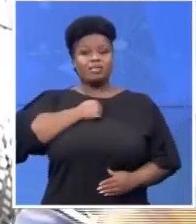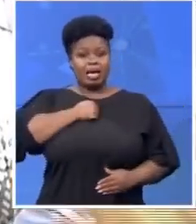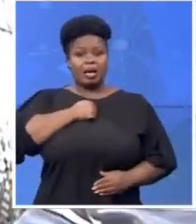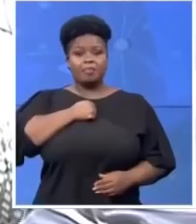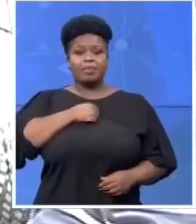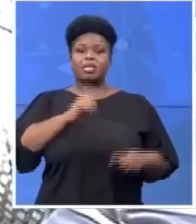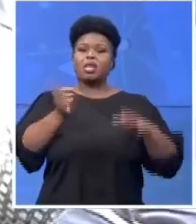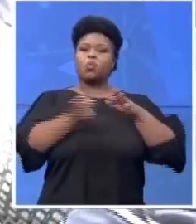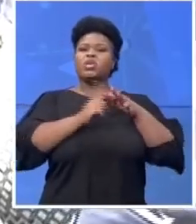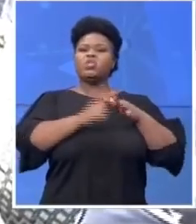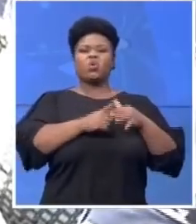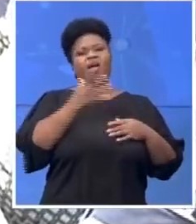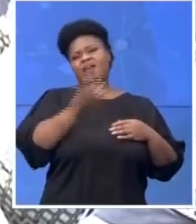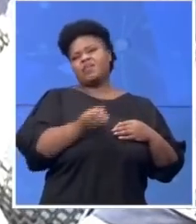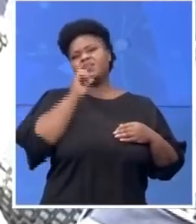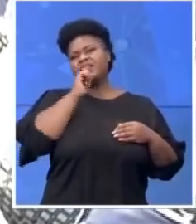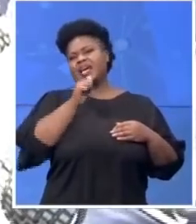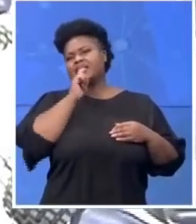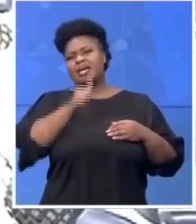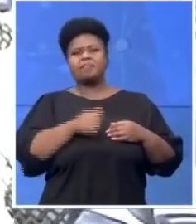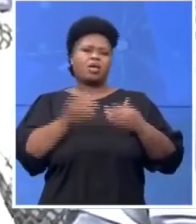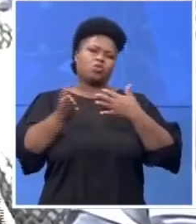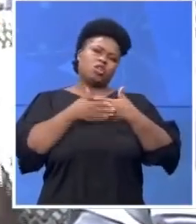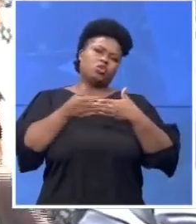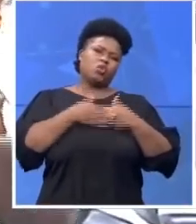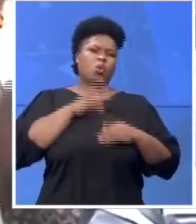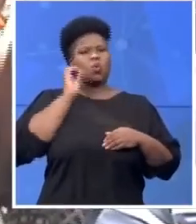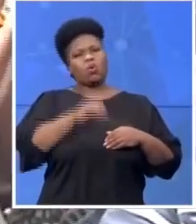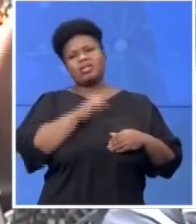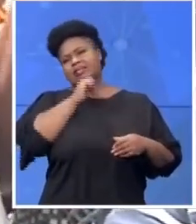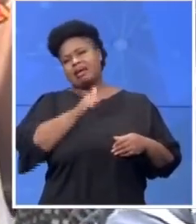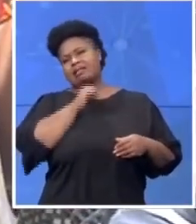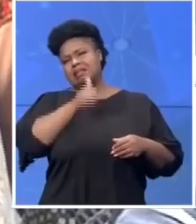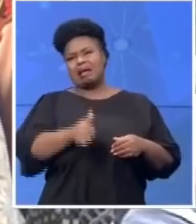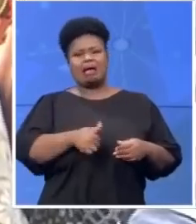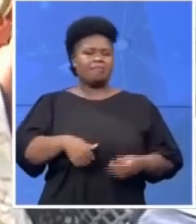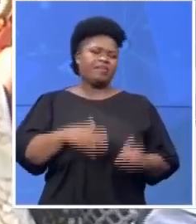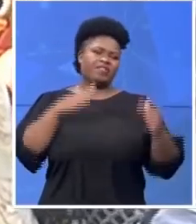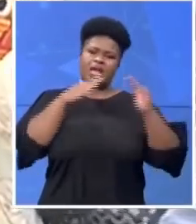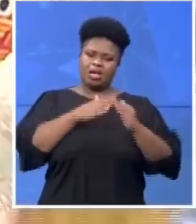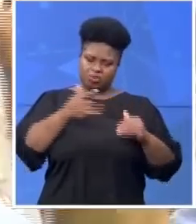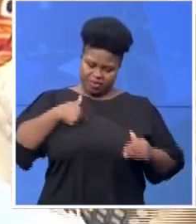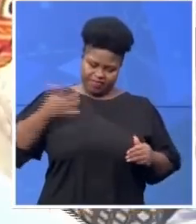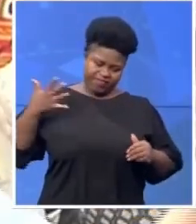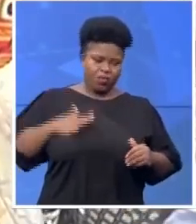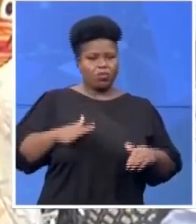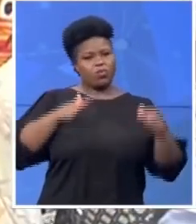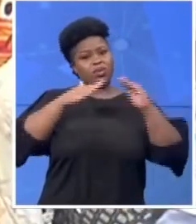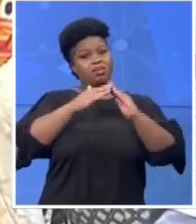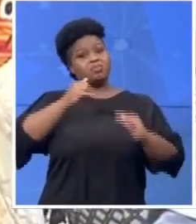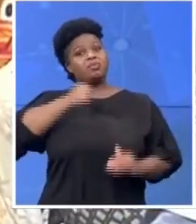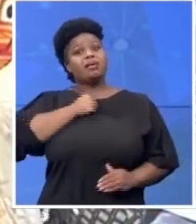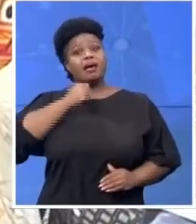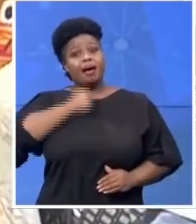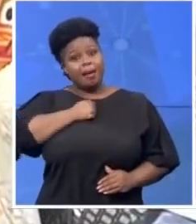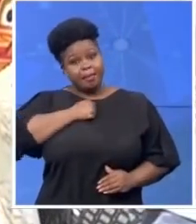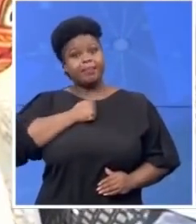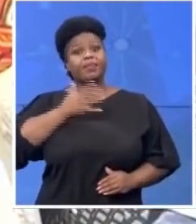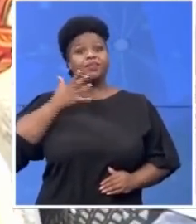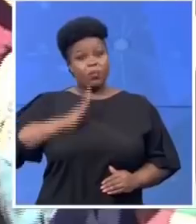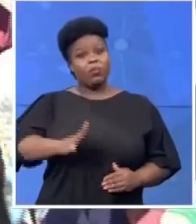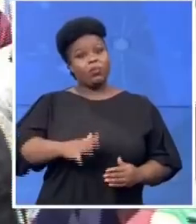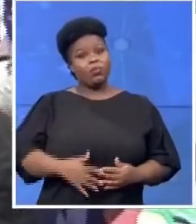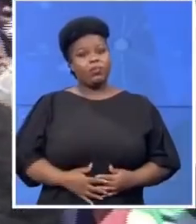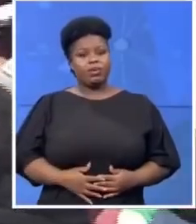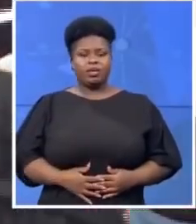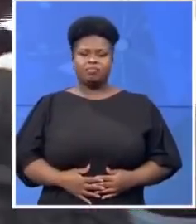She says she doesn't care whether the house doesn't have windows or doors. She wants her house. She says she doesn't care even if it's